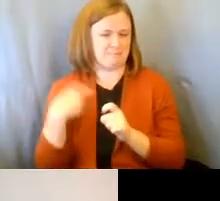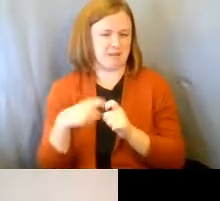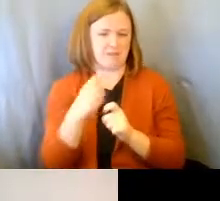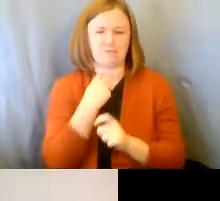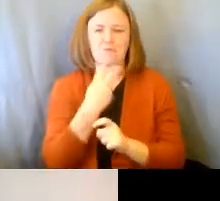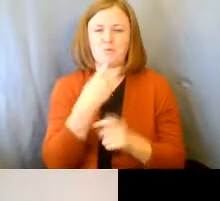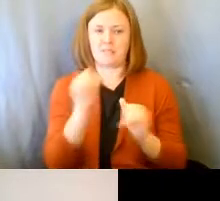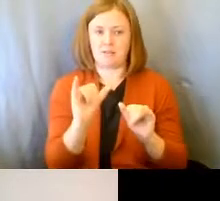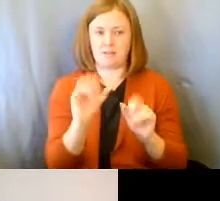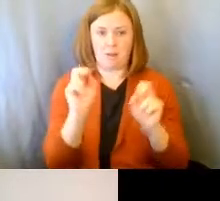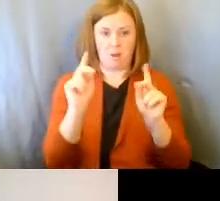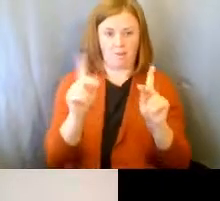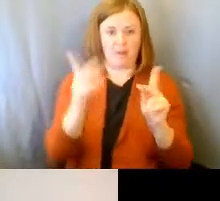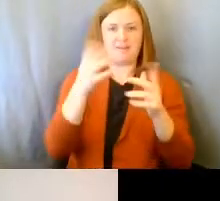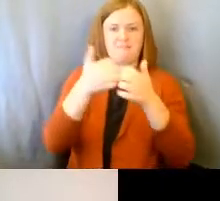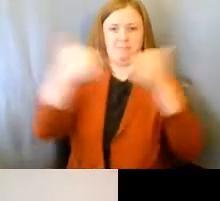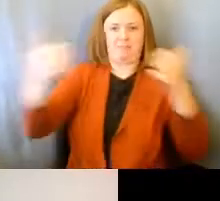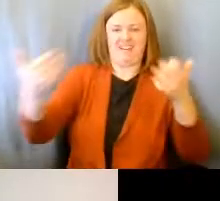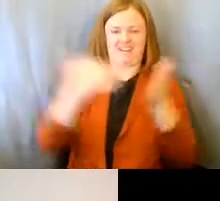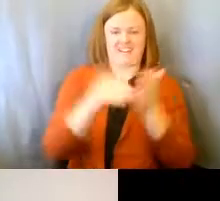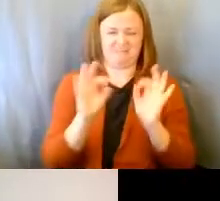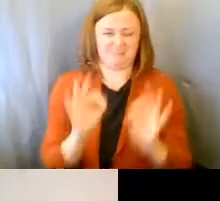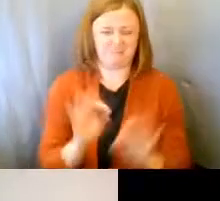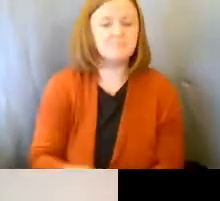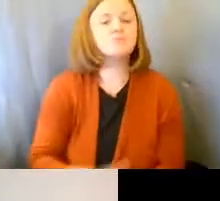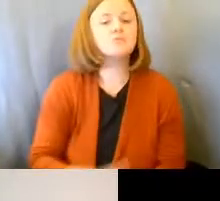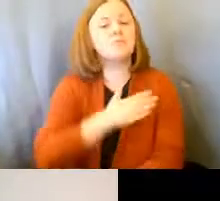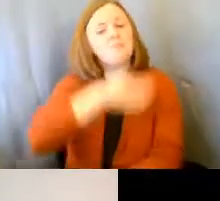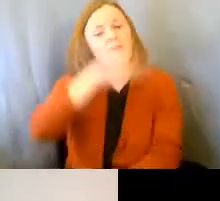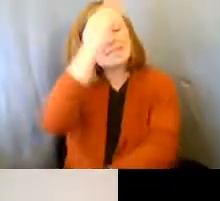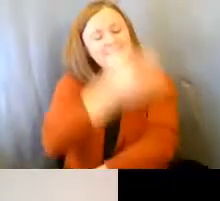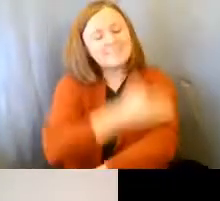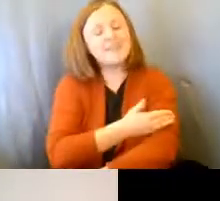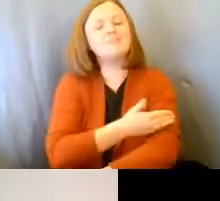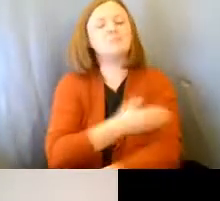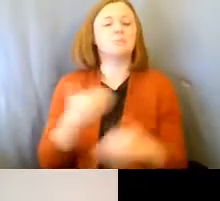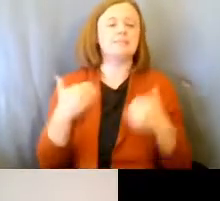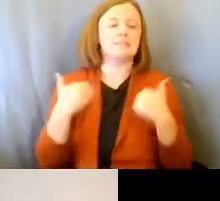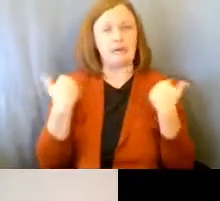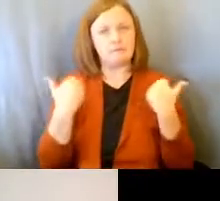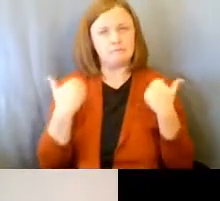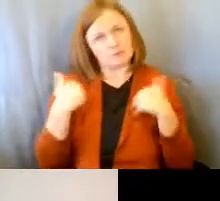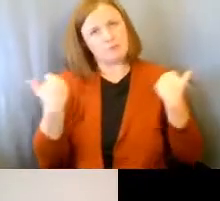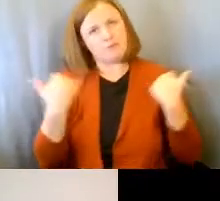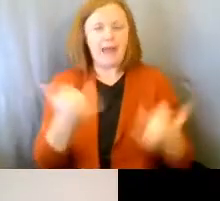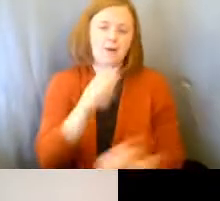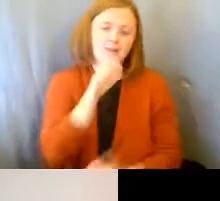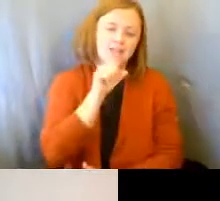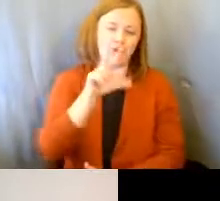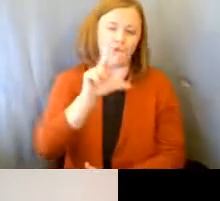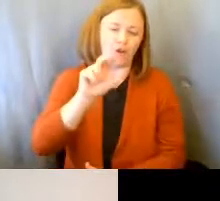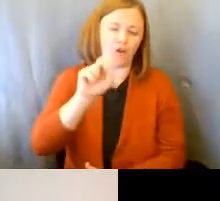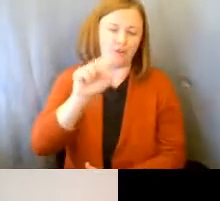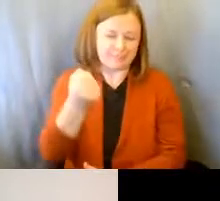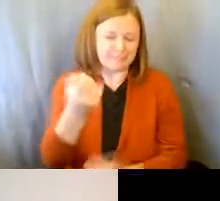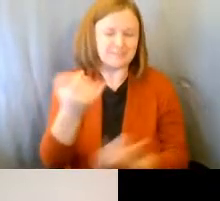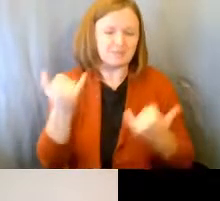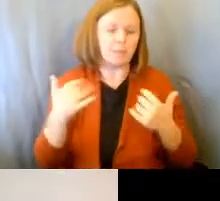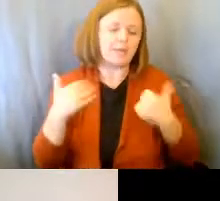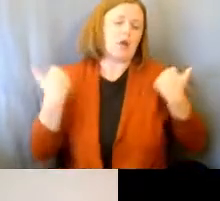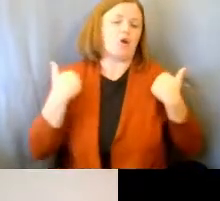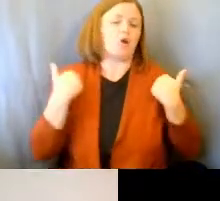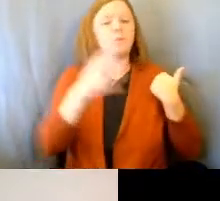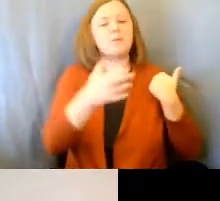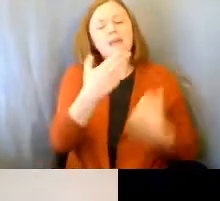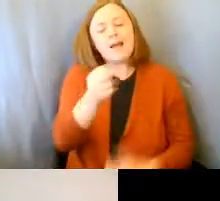There we go. So, okay. So, when my son was younger, I mean, he's in his thirties now, but during high school and